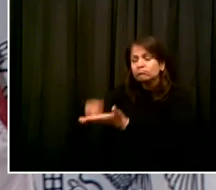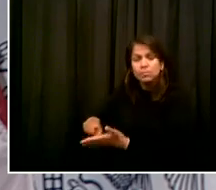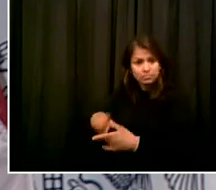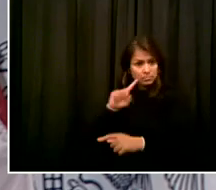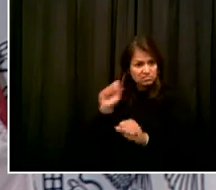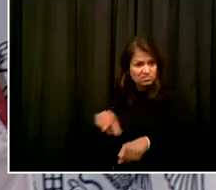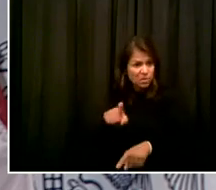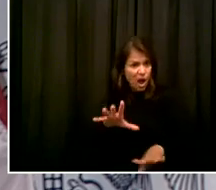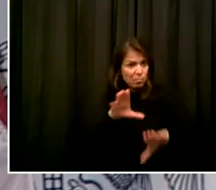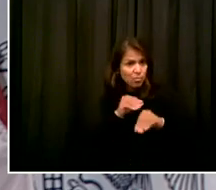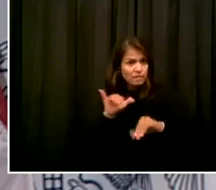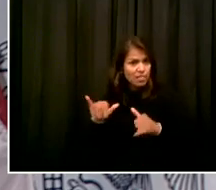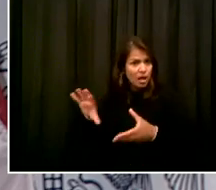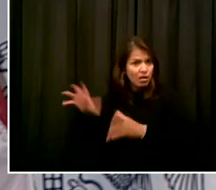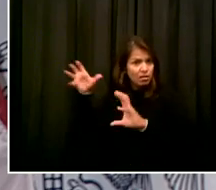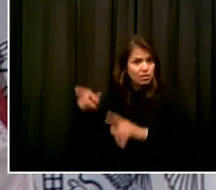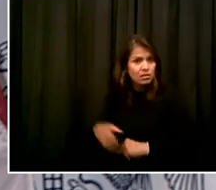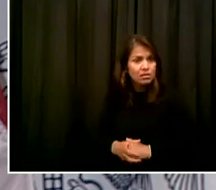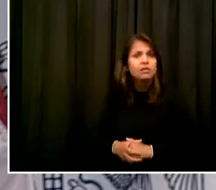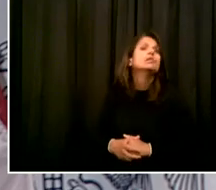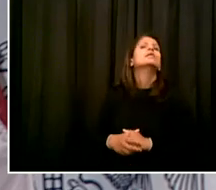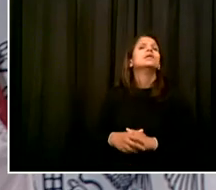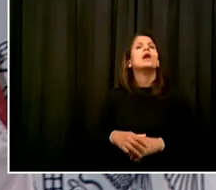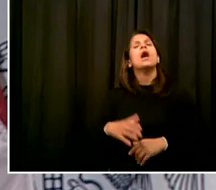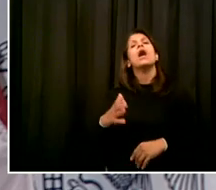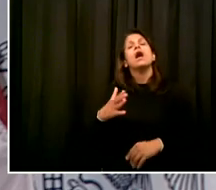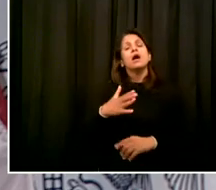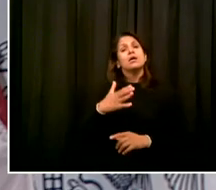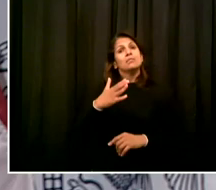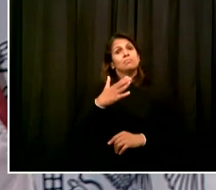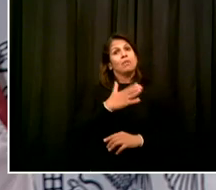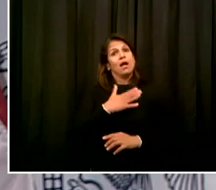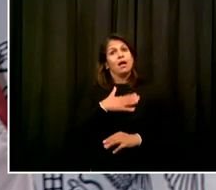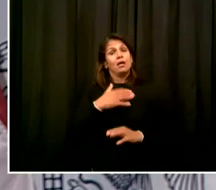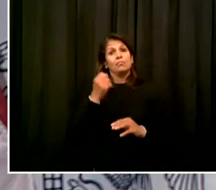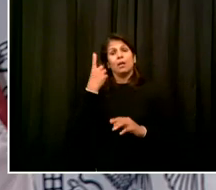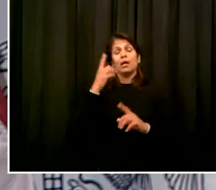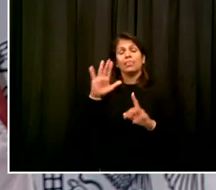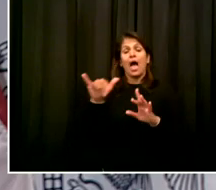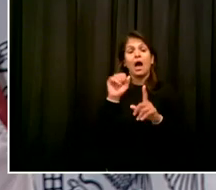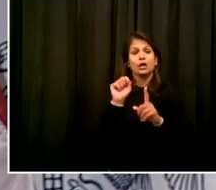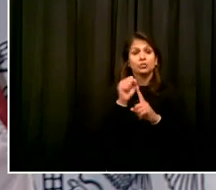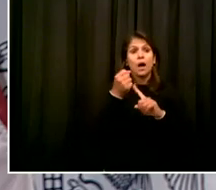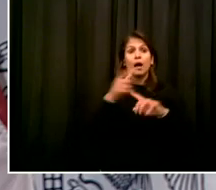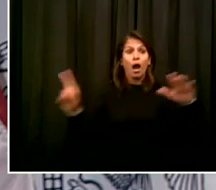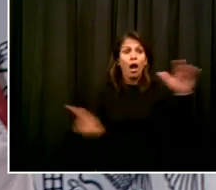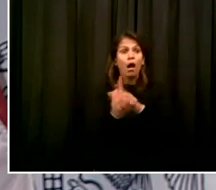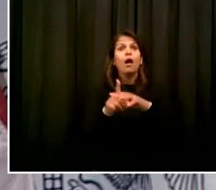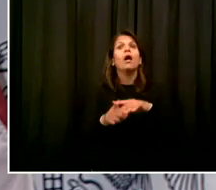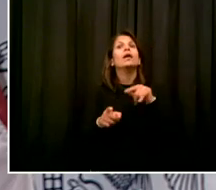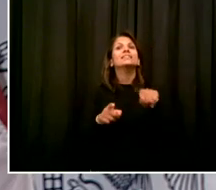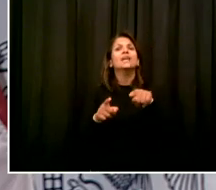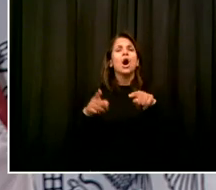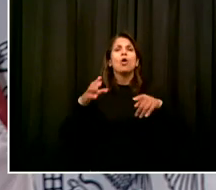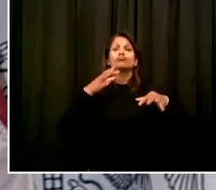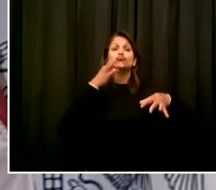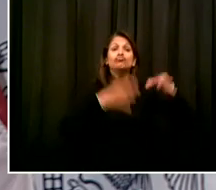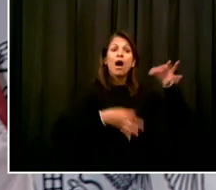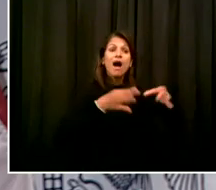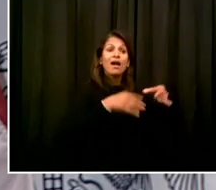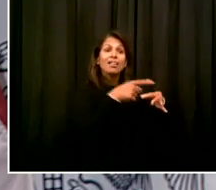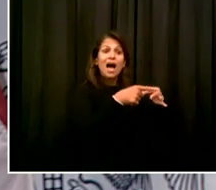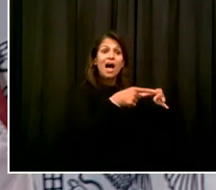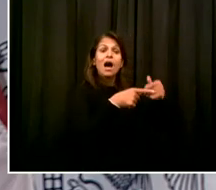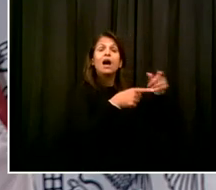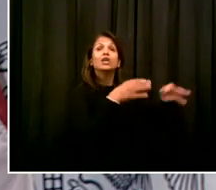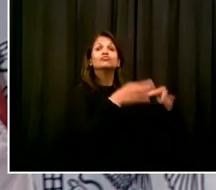first case up as the disciplinary process, the trial process resumes. We